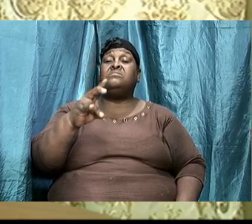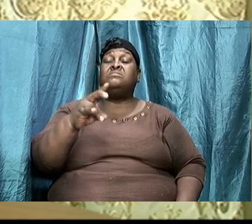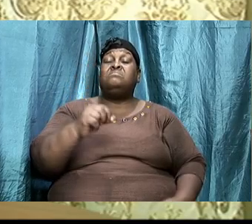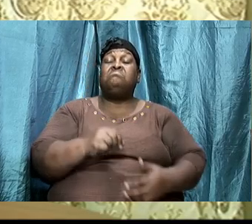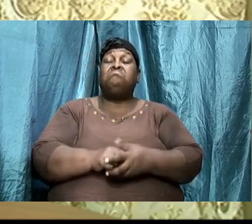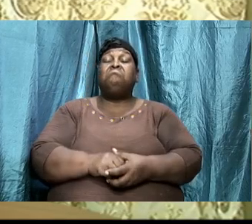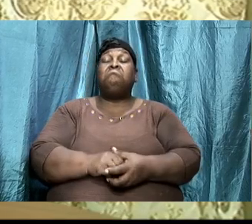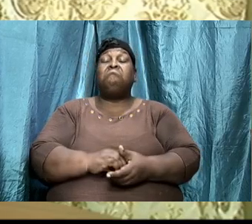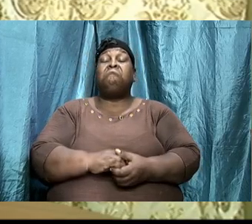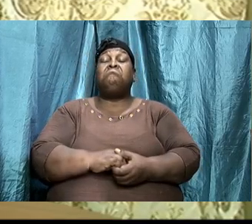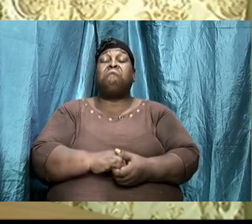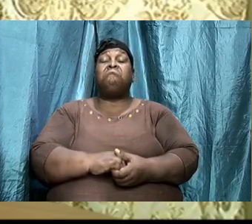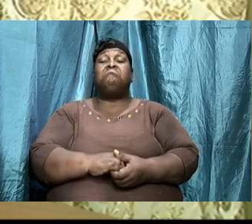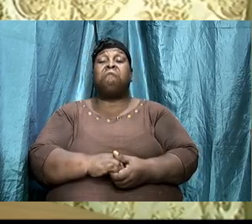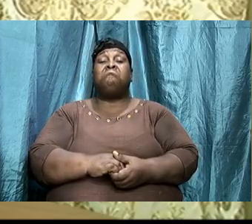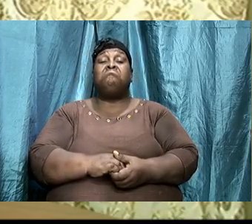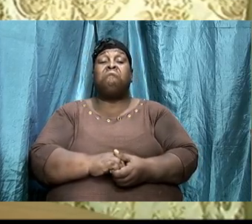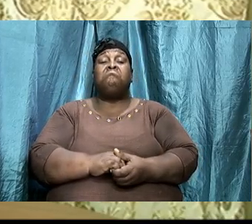right?